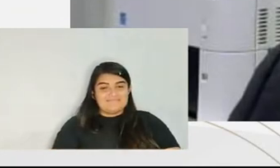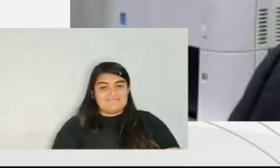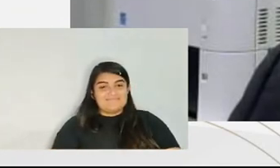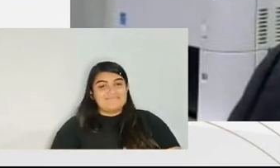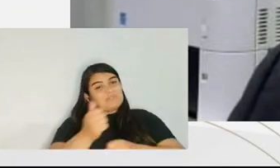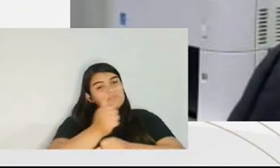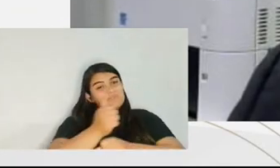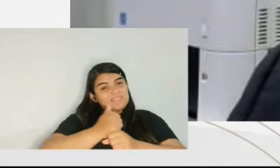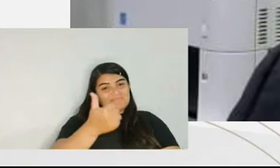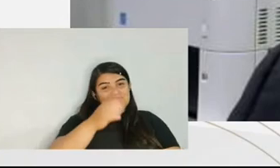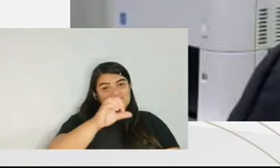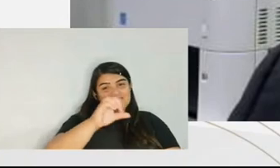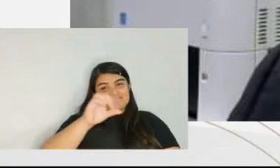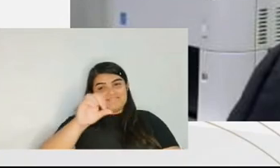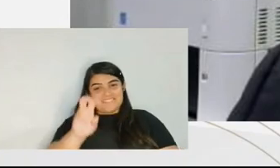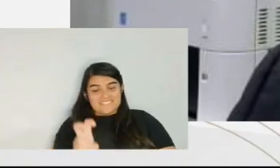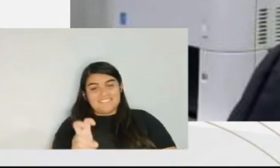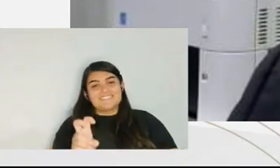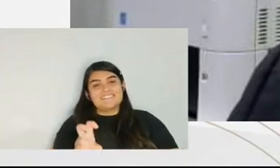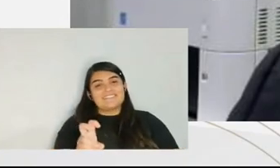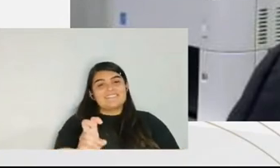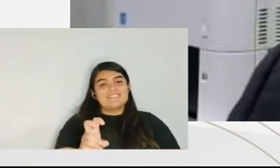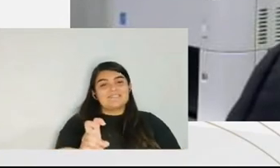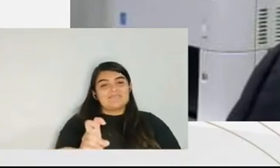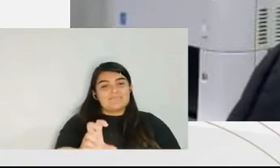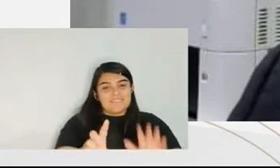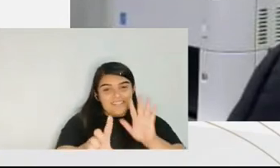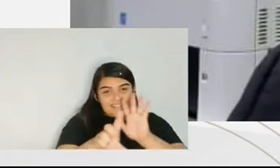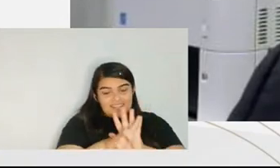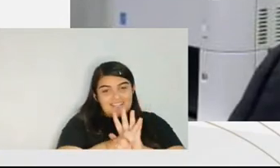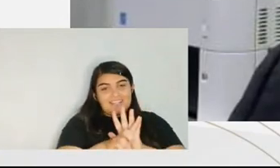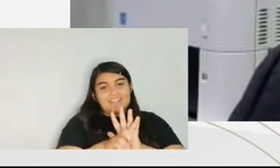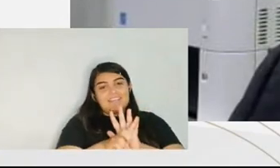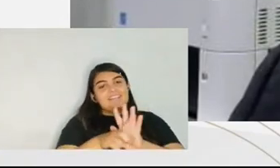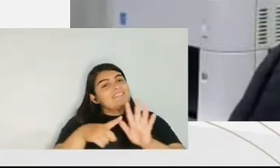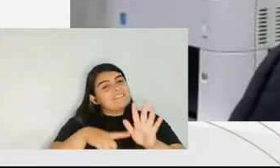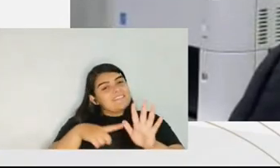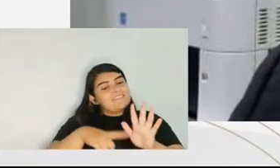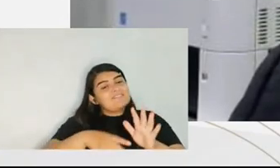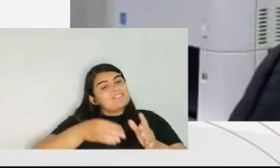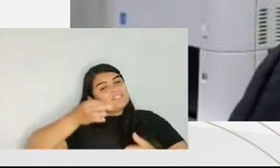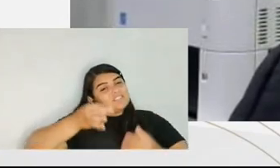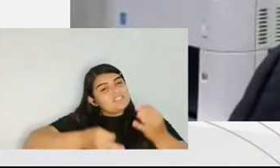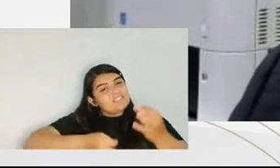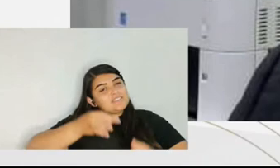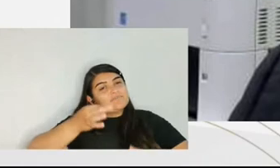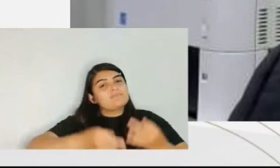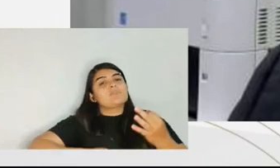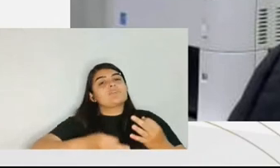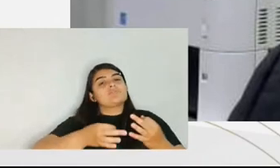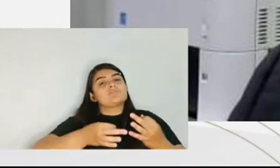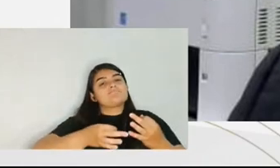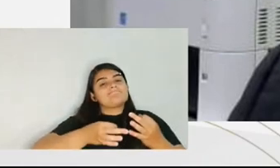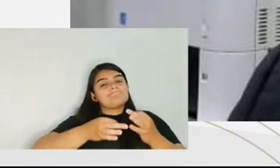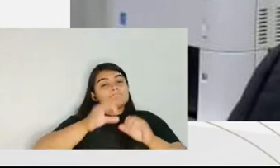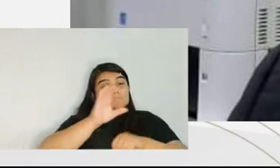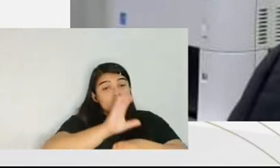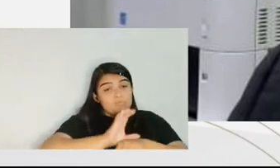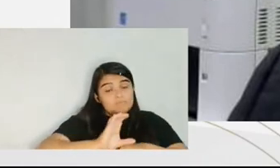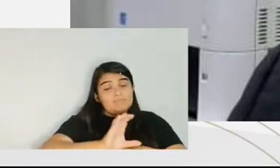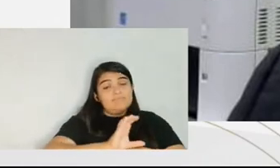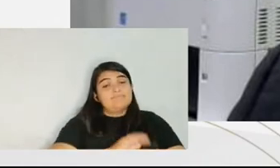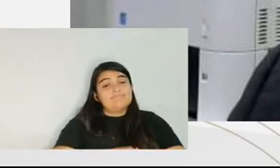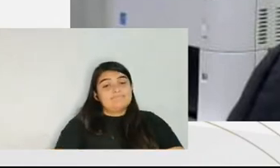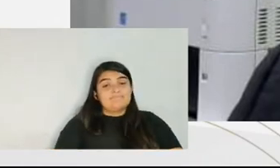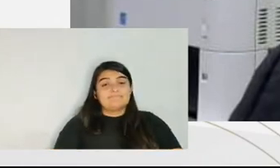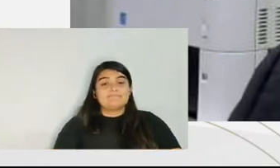kind of agreement. So, in 1995, the law that came to discipline